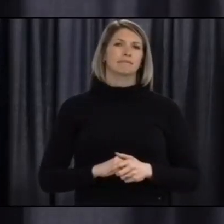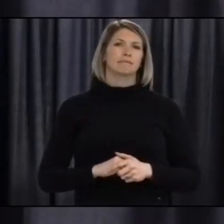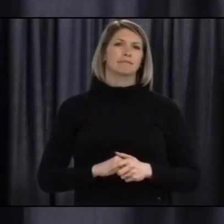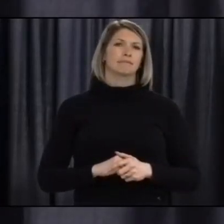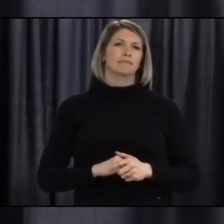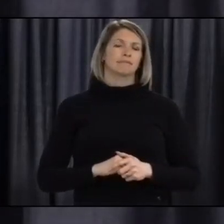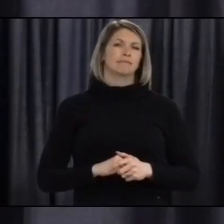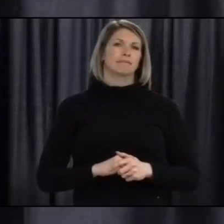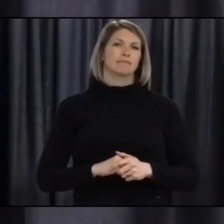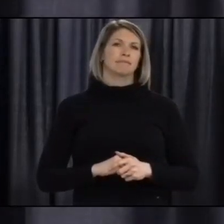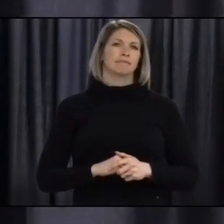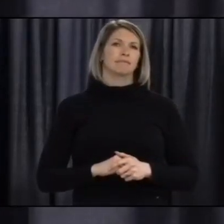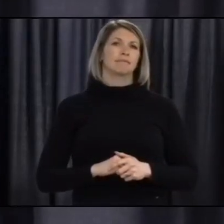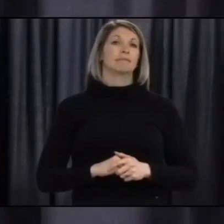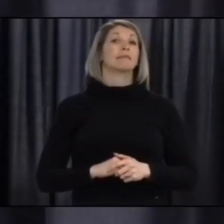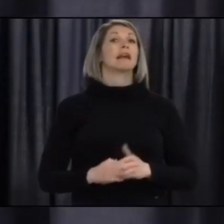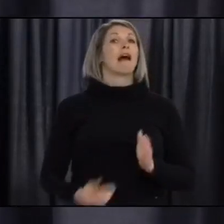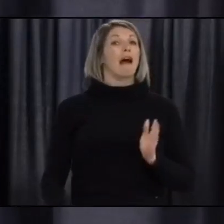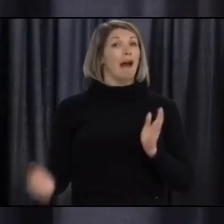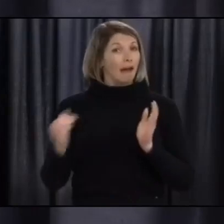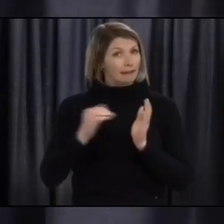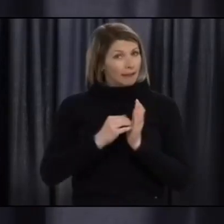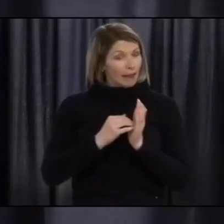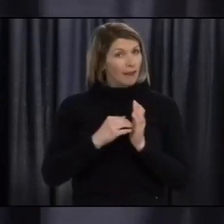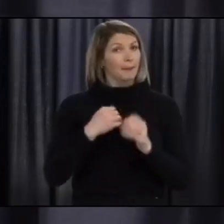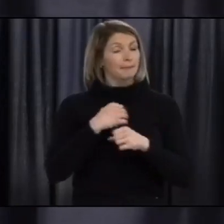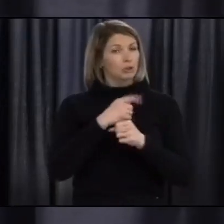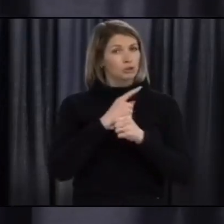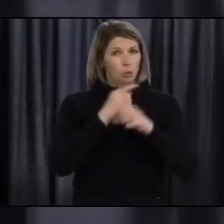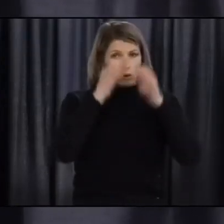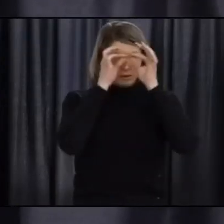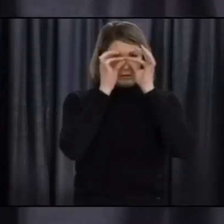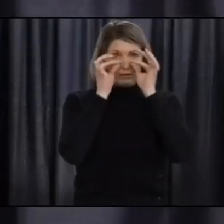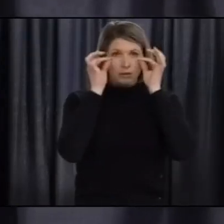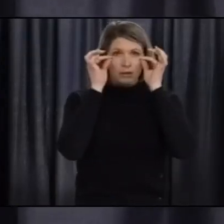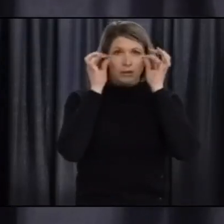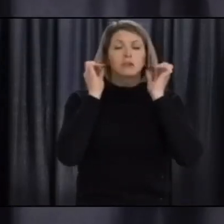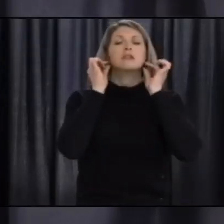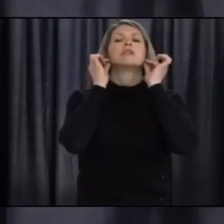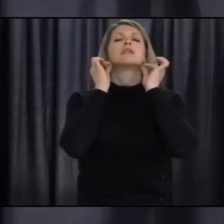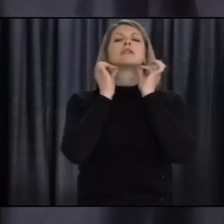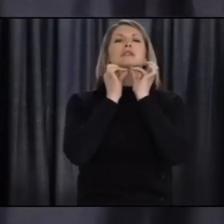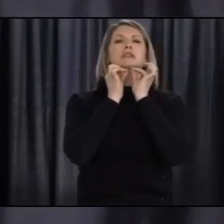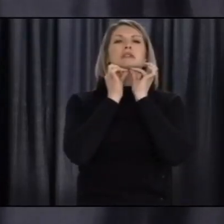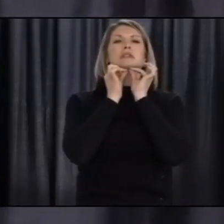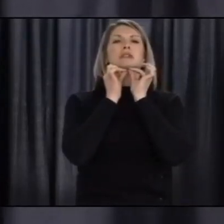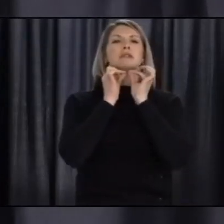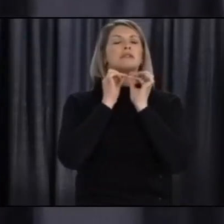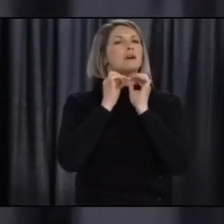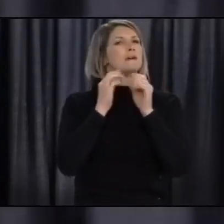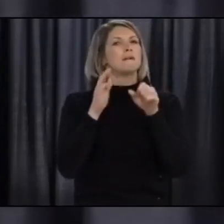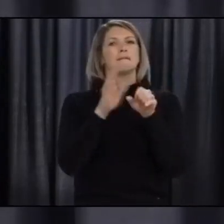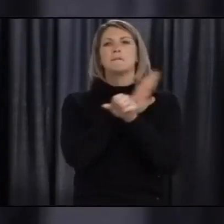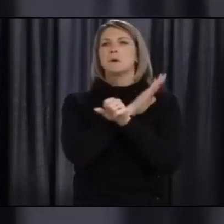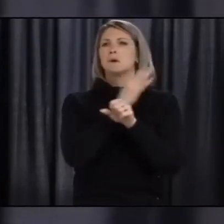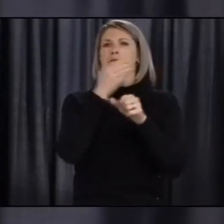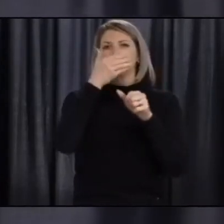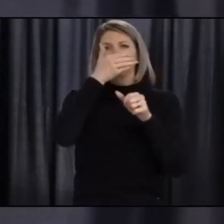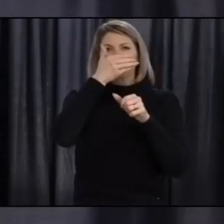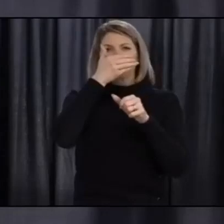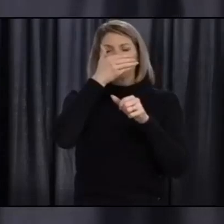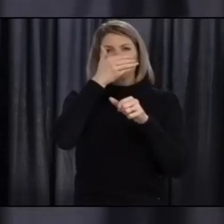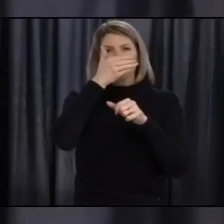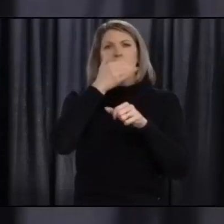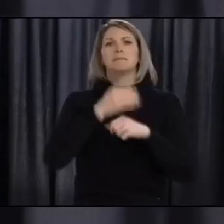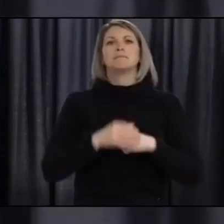Now is the time for you to adjust the mask to make sure it is over your nose and pulled down underneath your chin and completely covering your face as much as